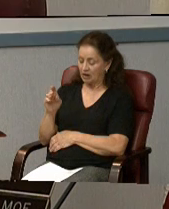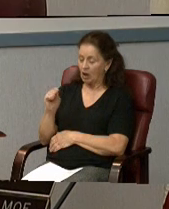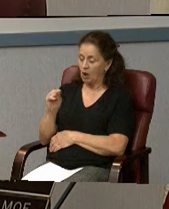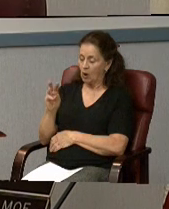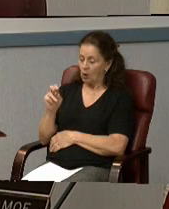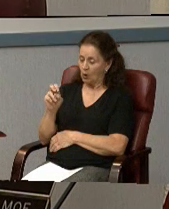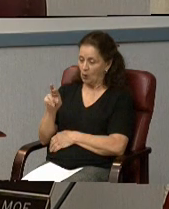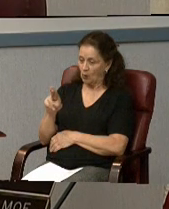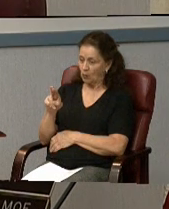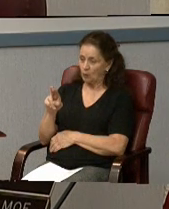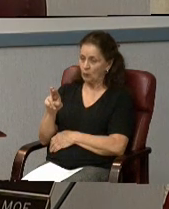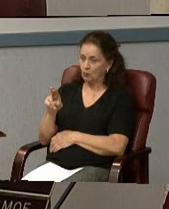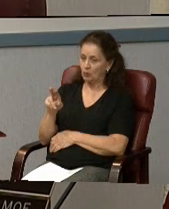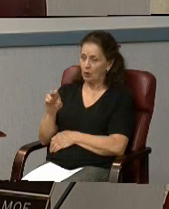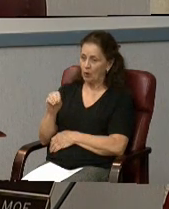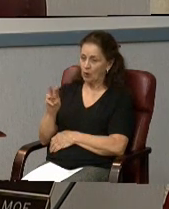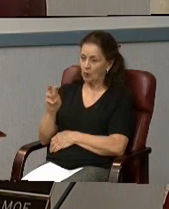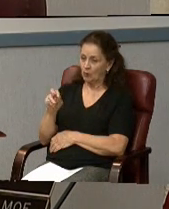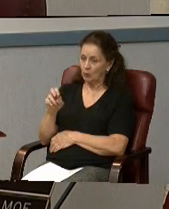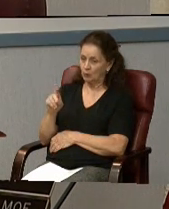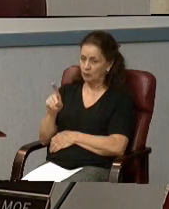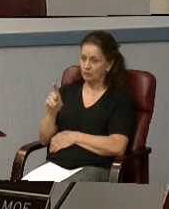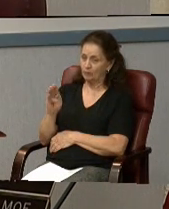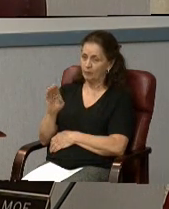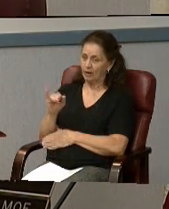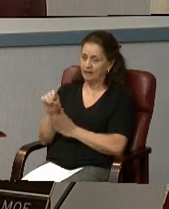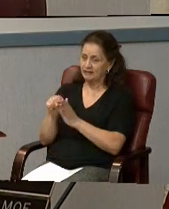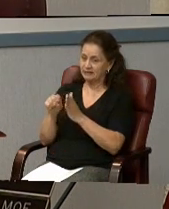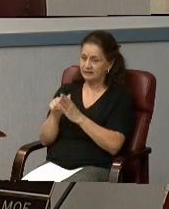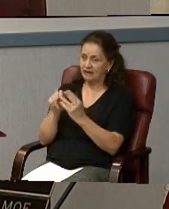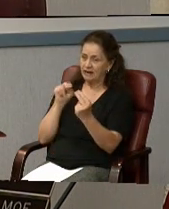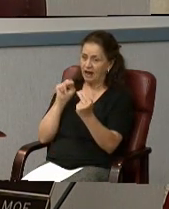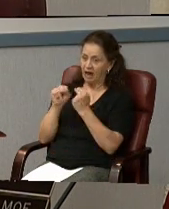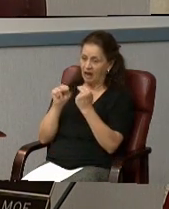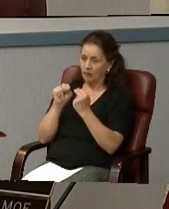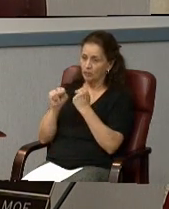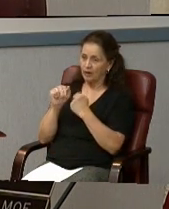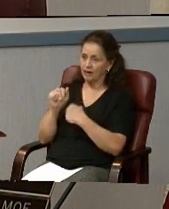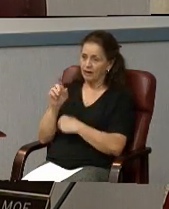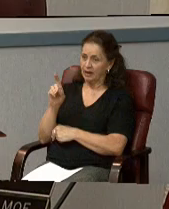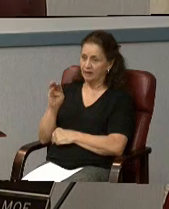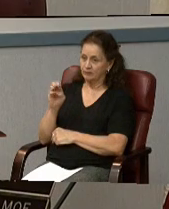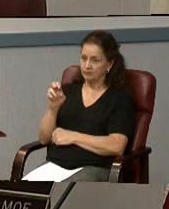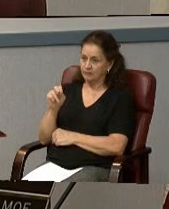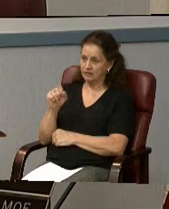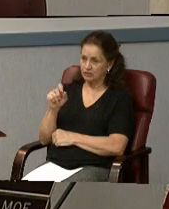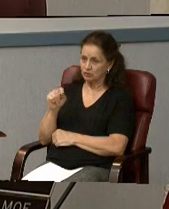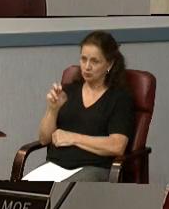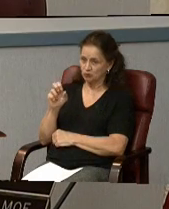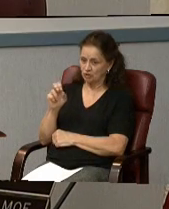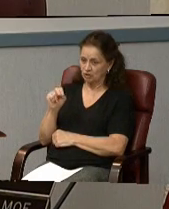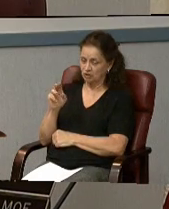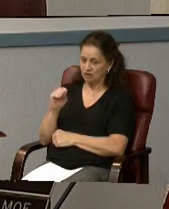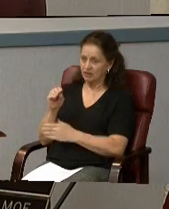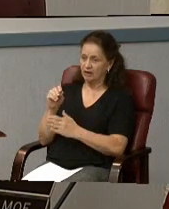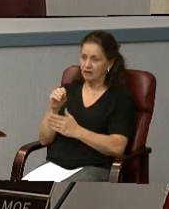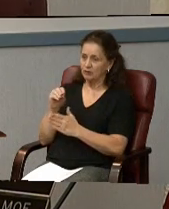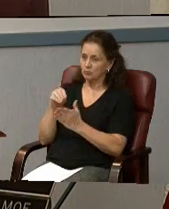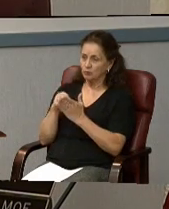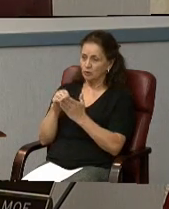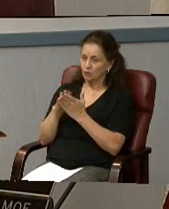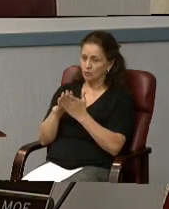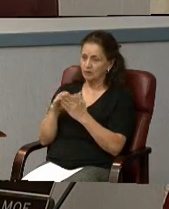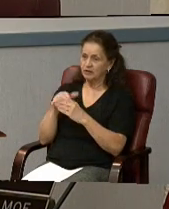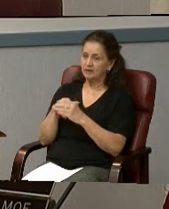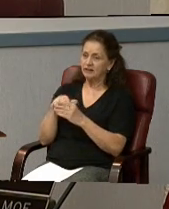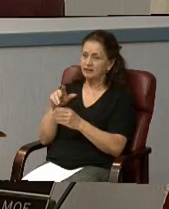Administration of the Department of Transportation by deed, dated February 6, 2012, and recorded among the land records